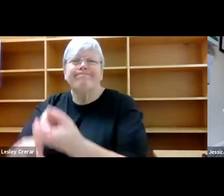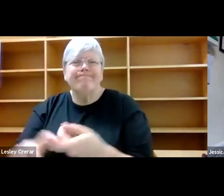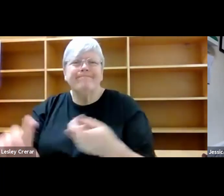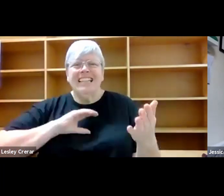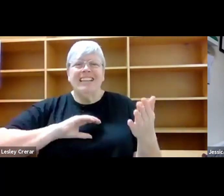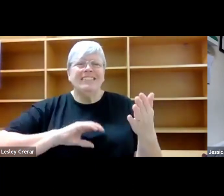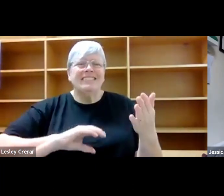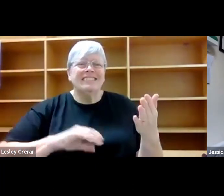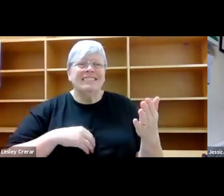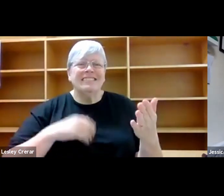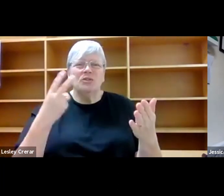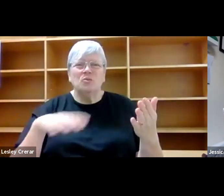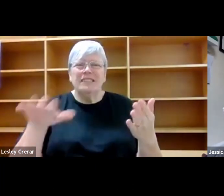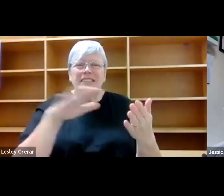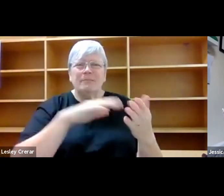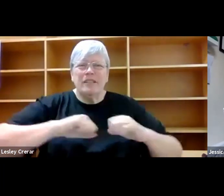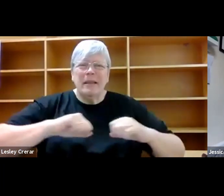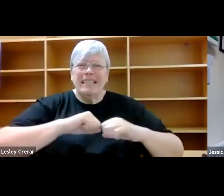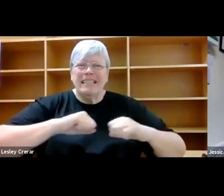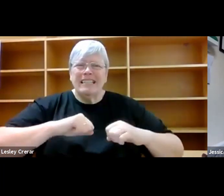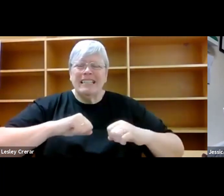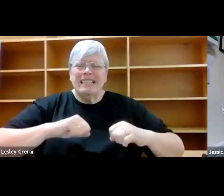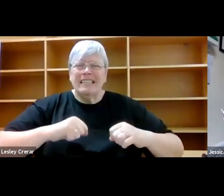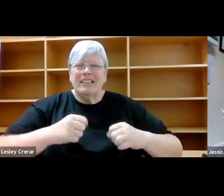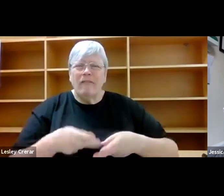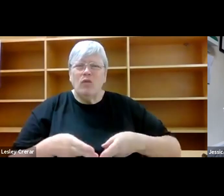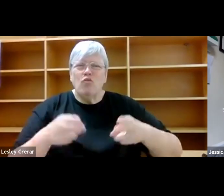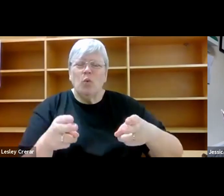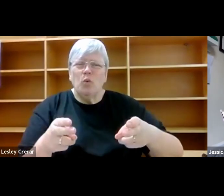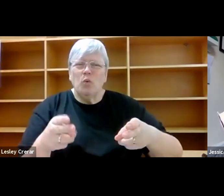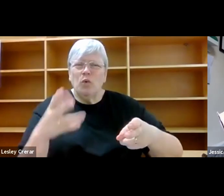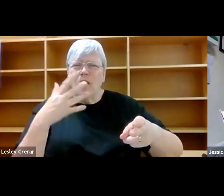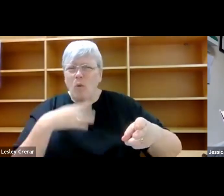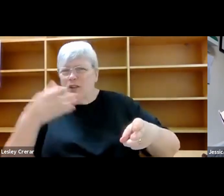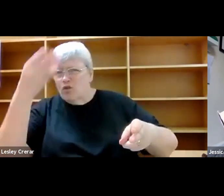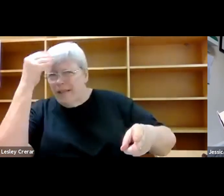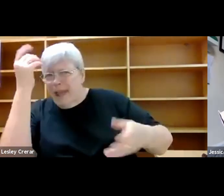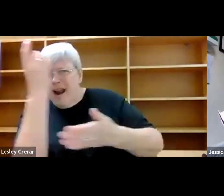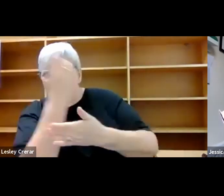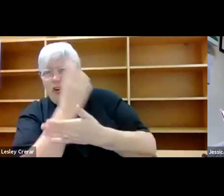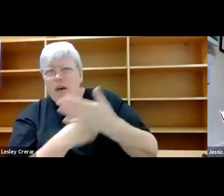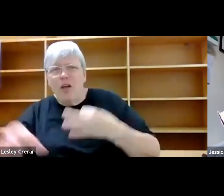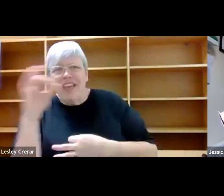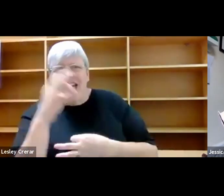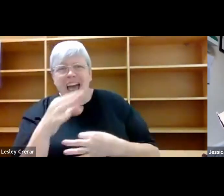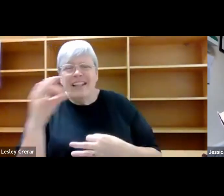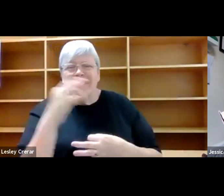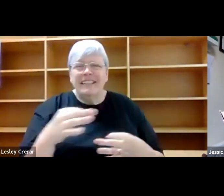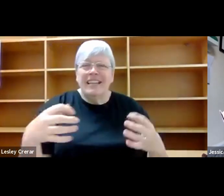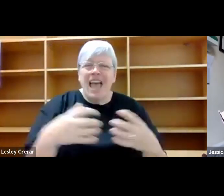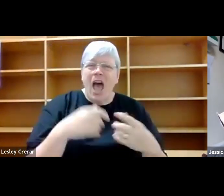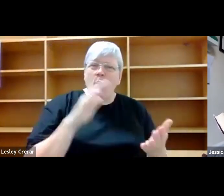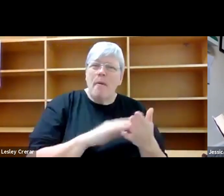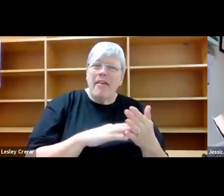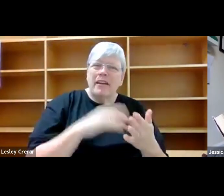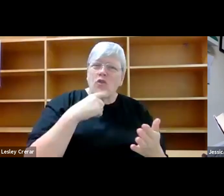into the two small spaces of the lines of roads. I wanted to learn the island by its landmarks, the way my mother had once done.